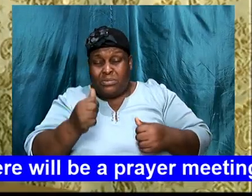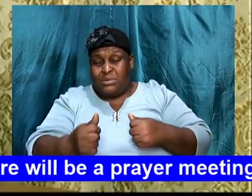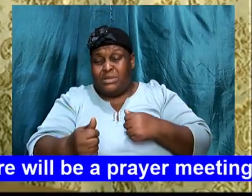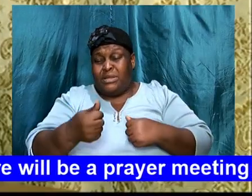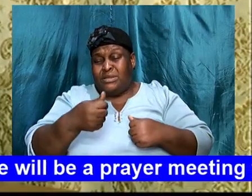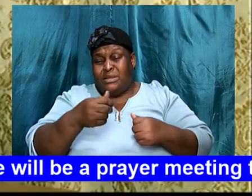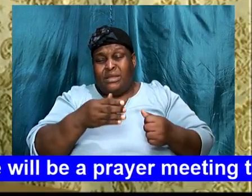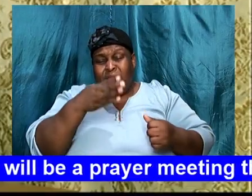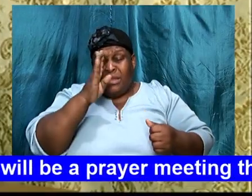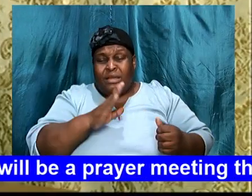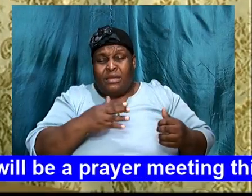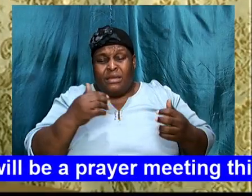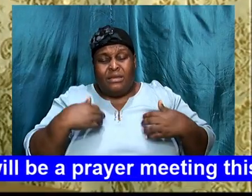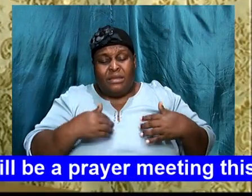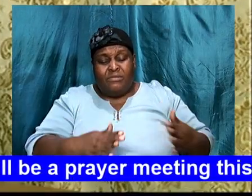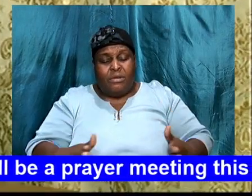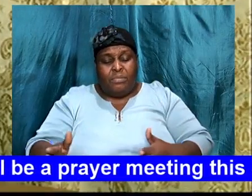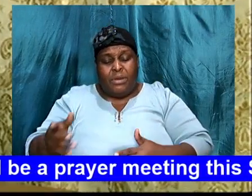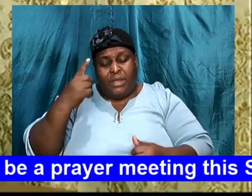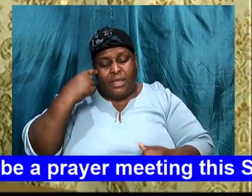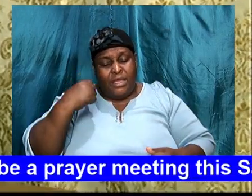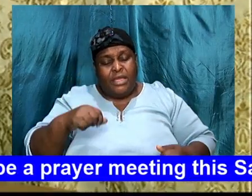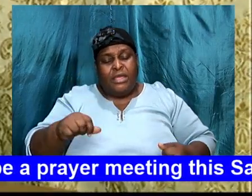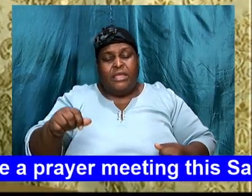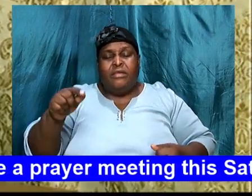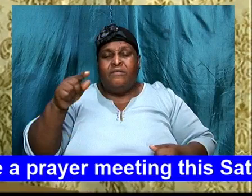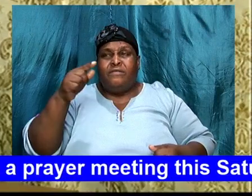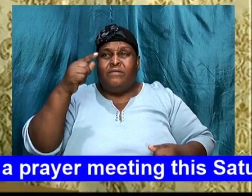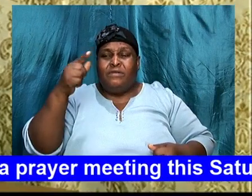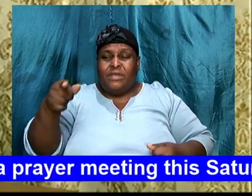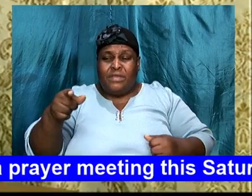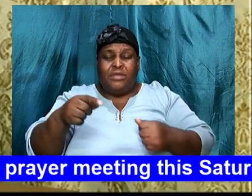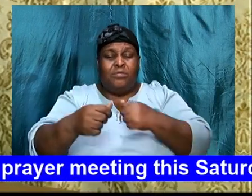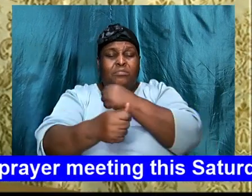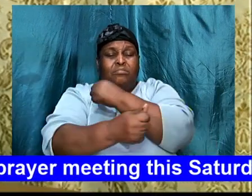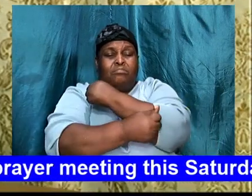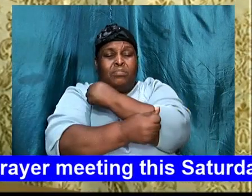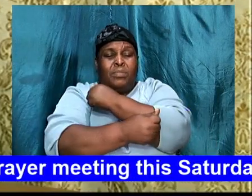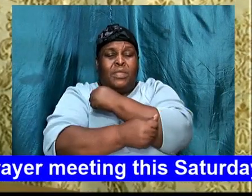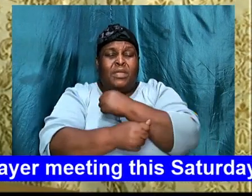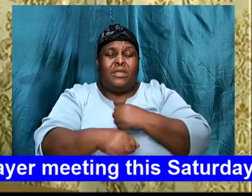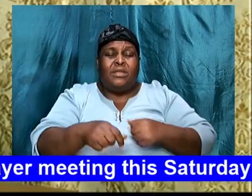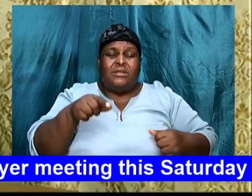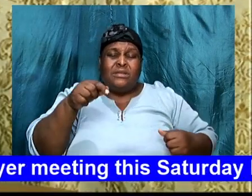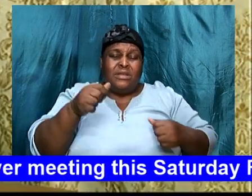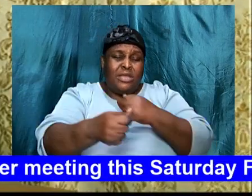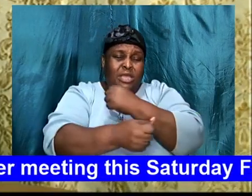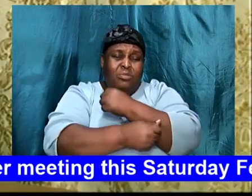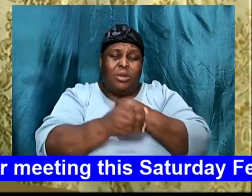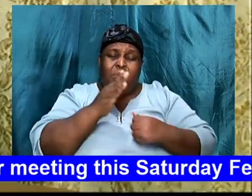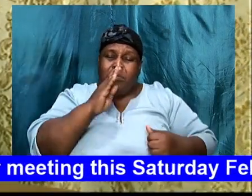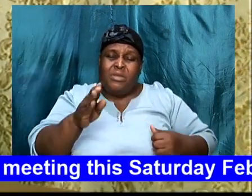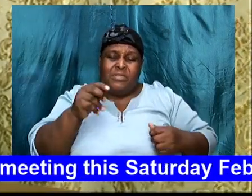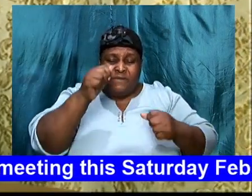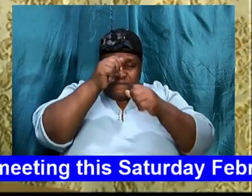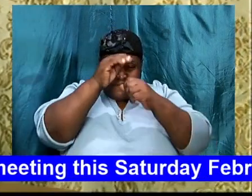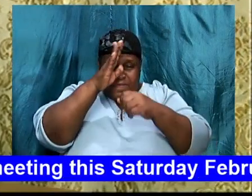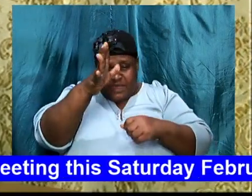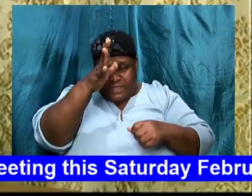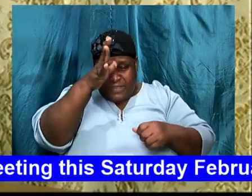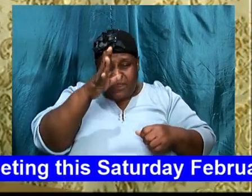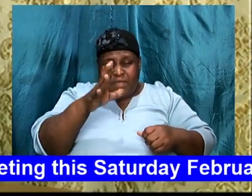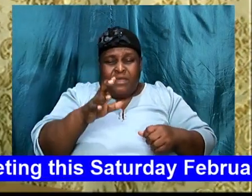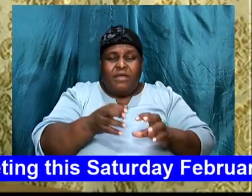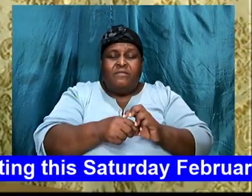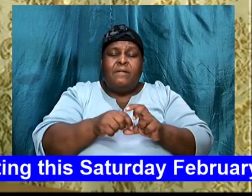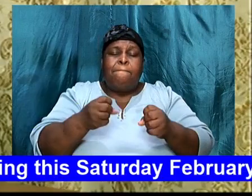that, you know, the will of God was for him, to be the father, of many nations. The will of God was for him,